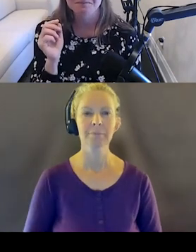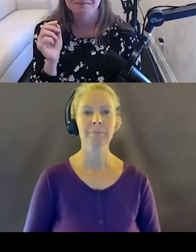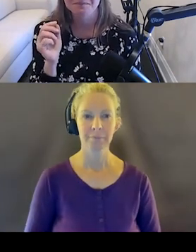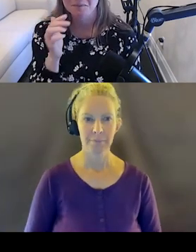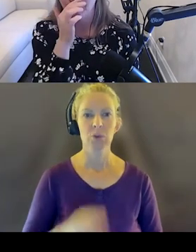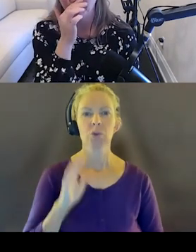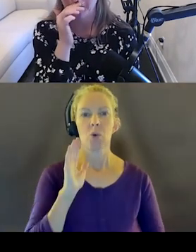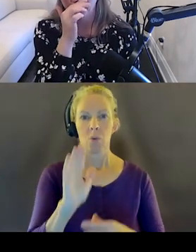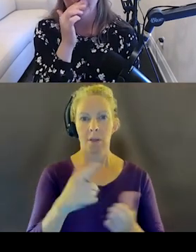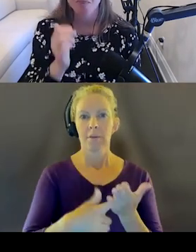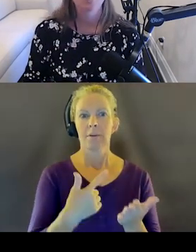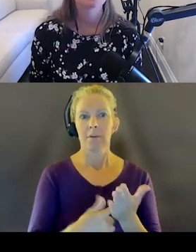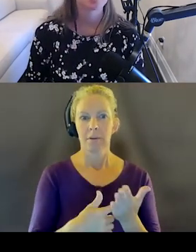button.